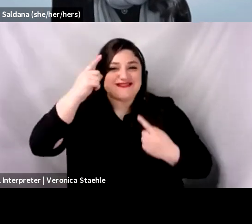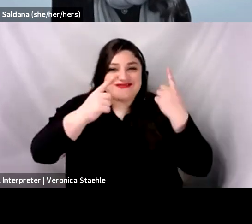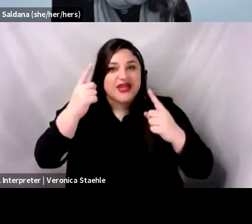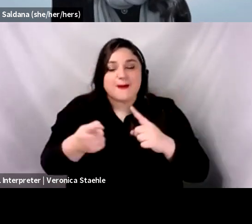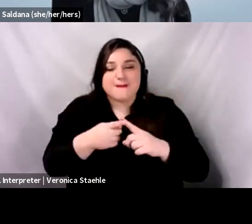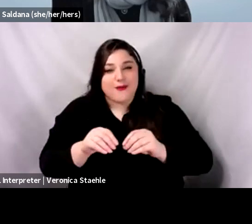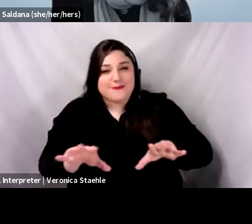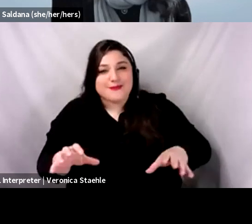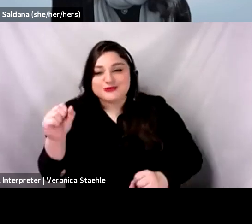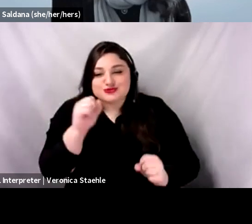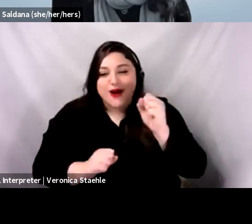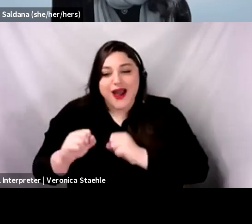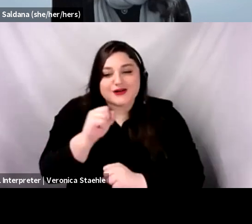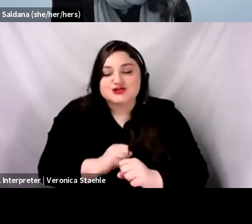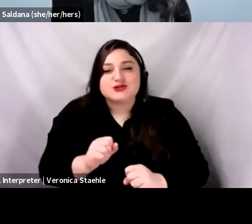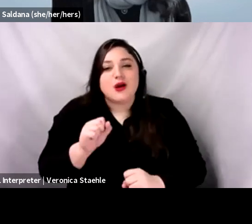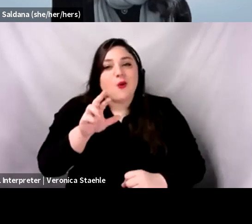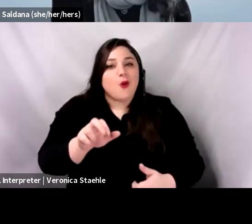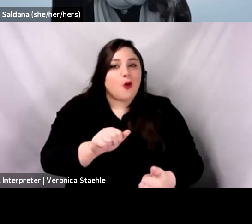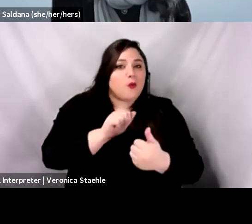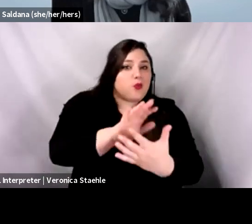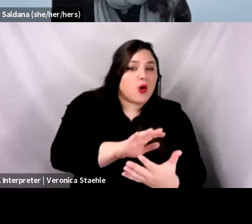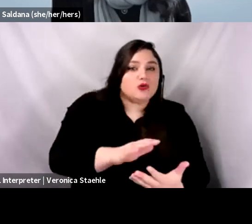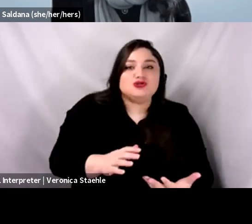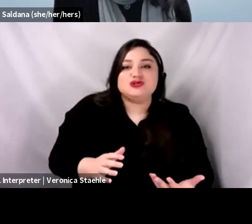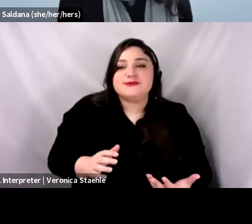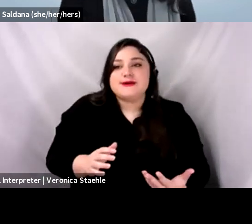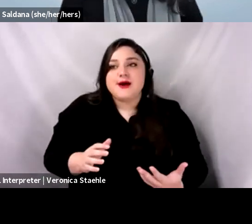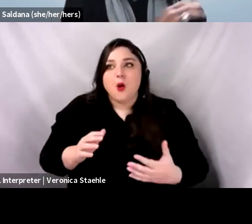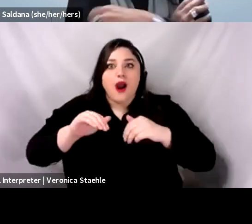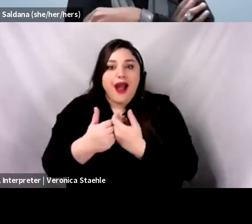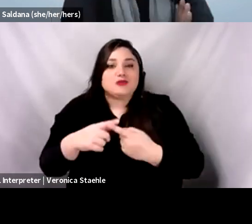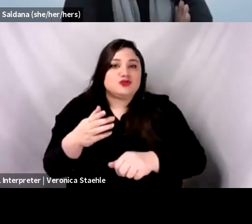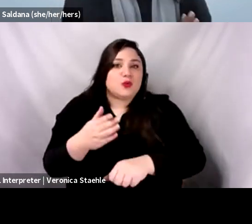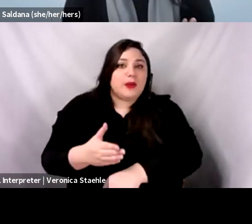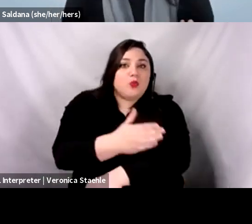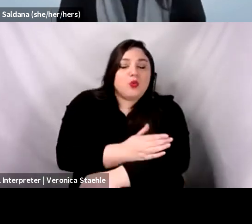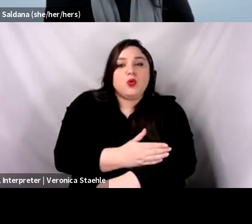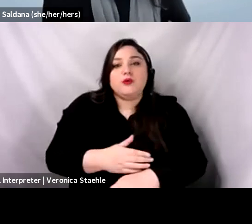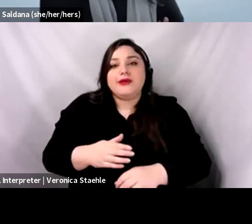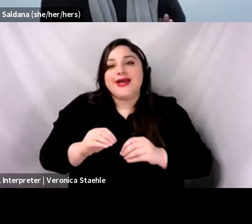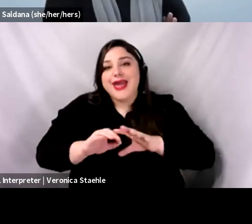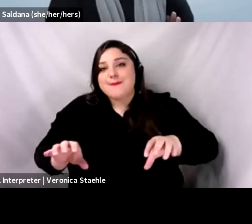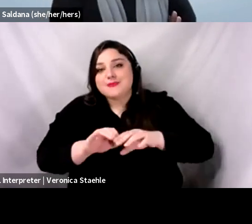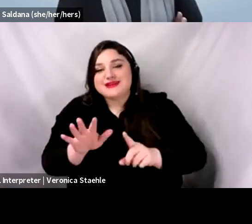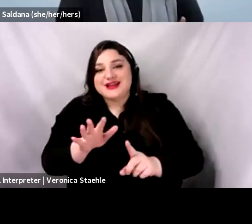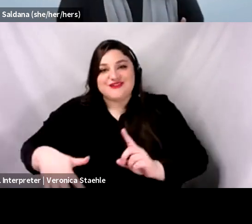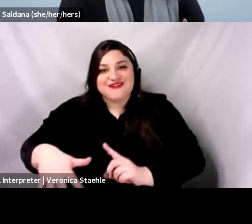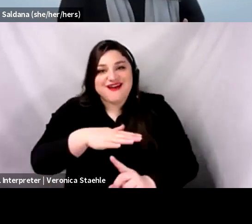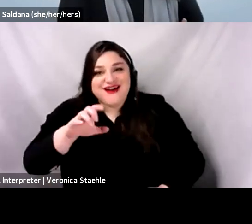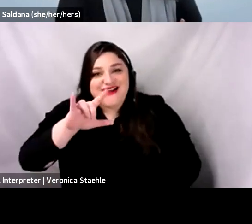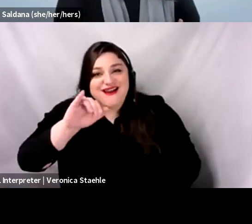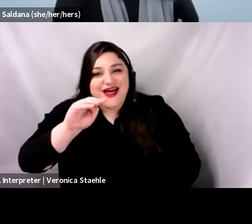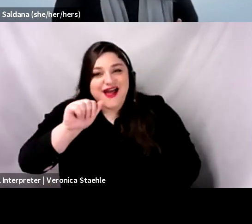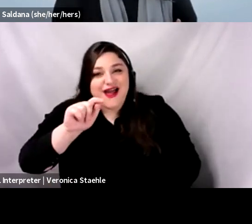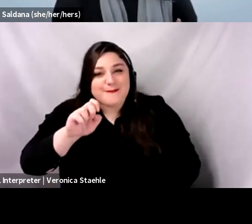implementation approaches for improving implementation climate, leading to, uh, effective implementation in manufacturing